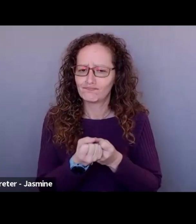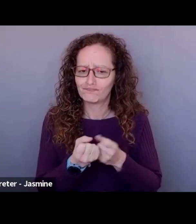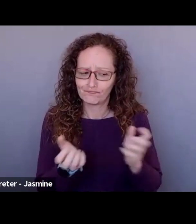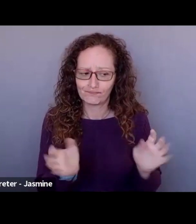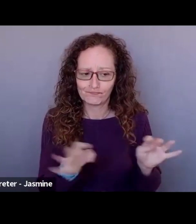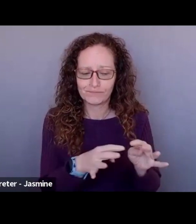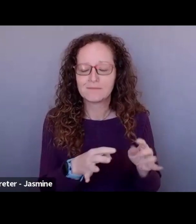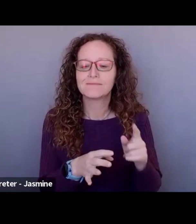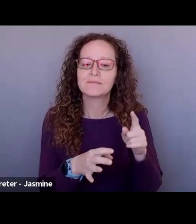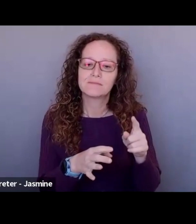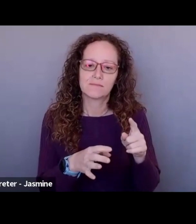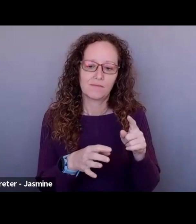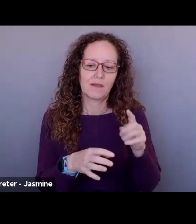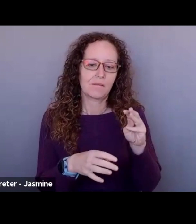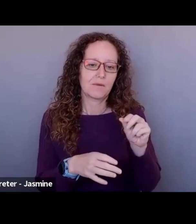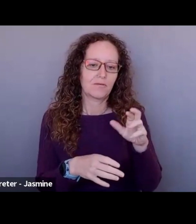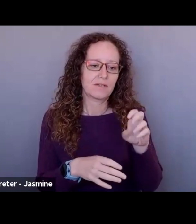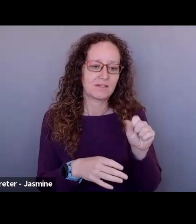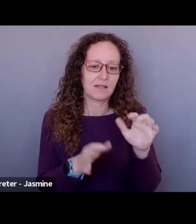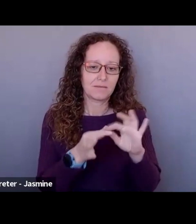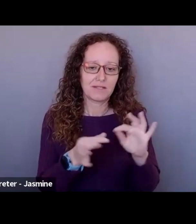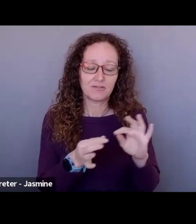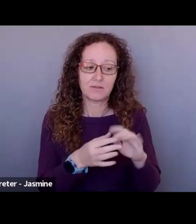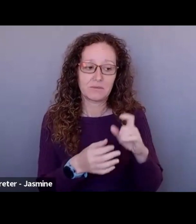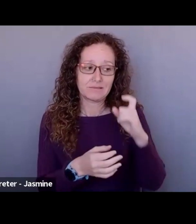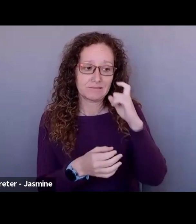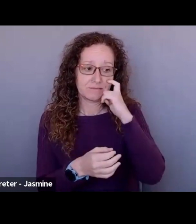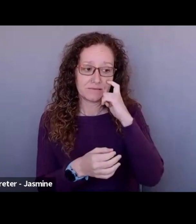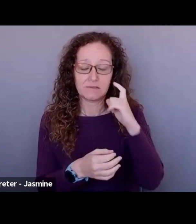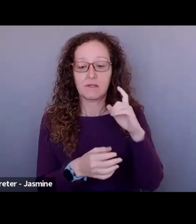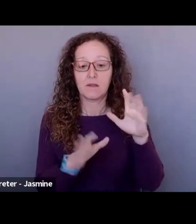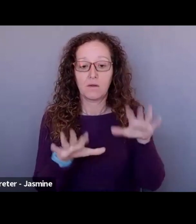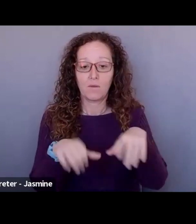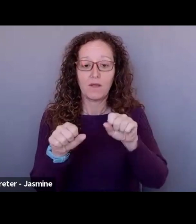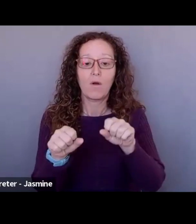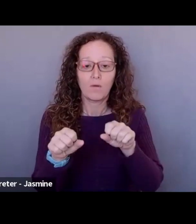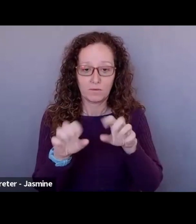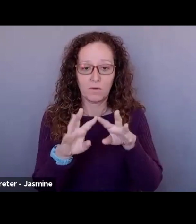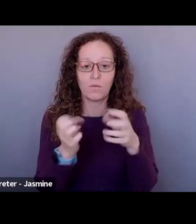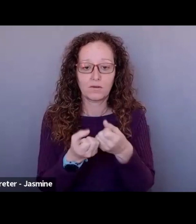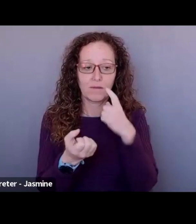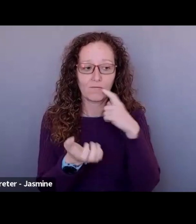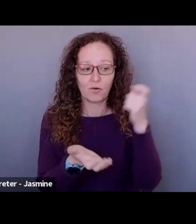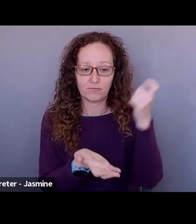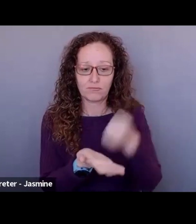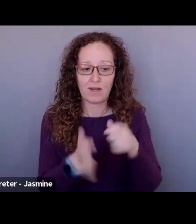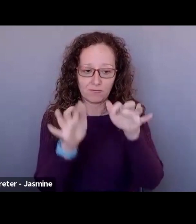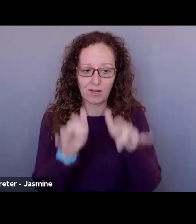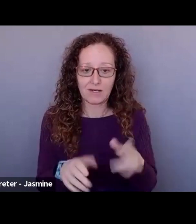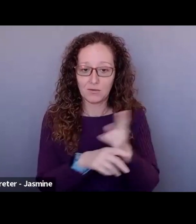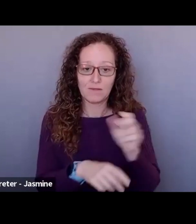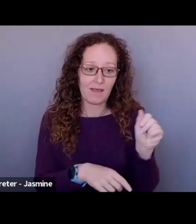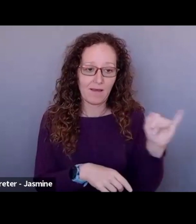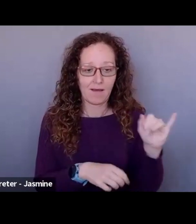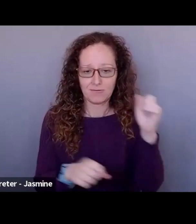an entire workshop recently in grant writing using open AI strategies recently. Um, she says, you need